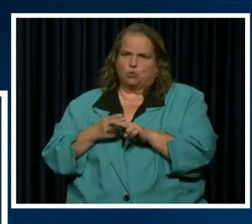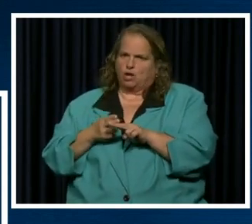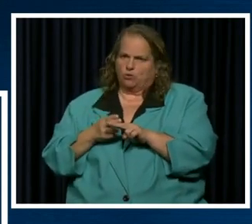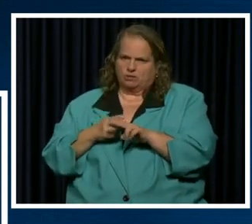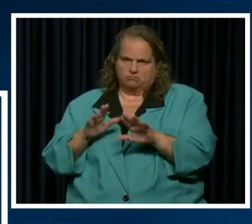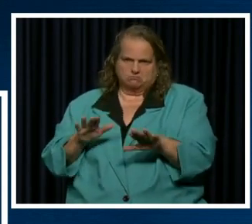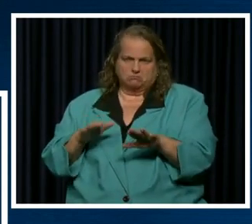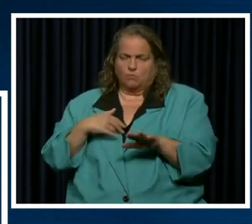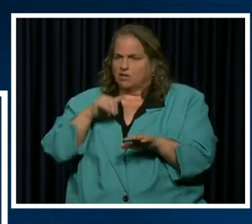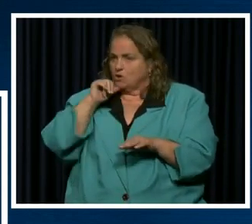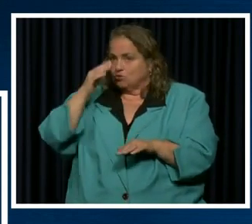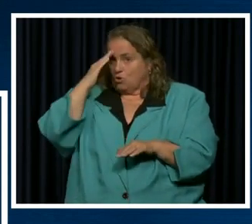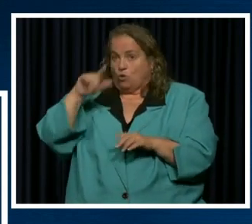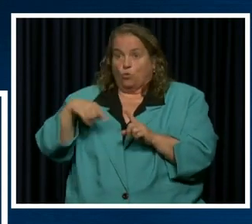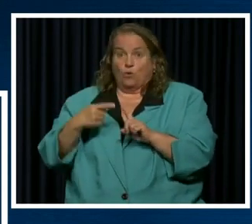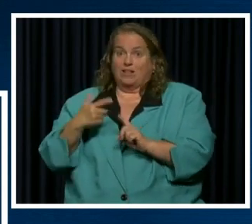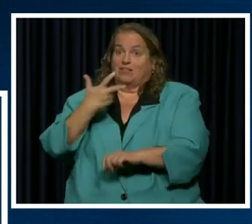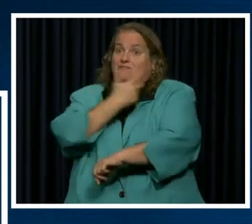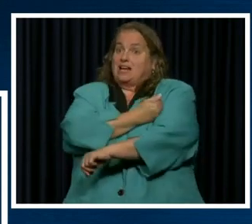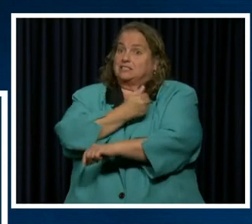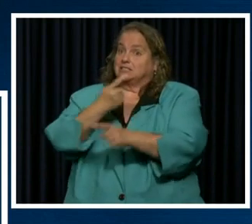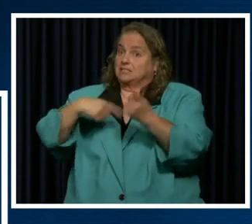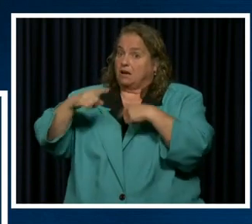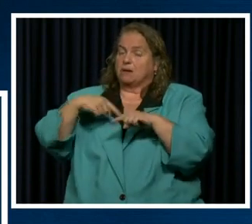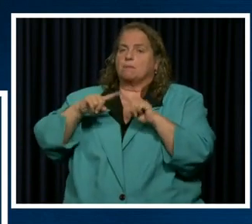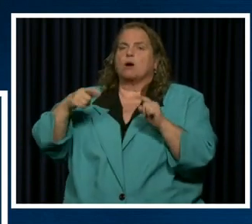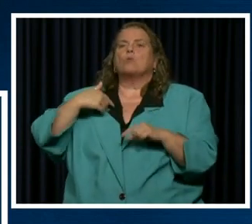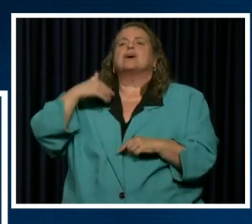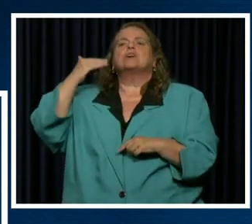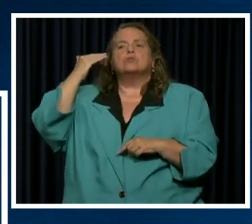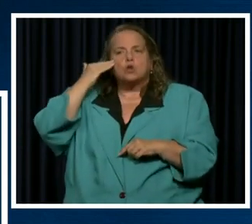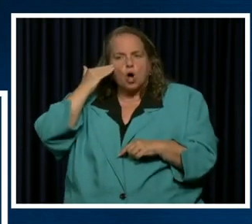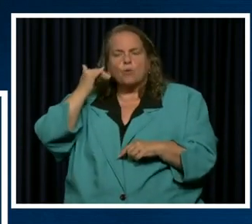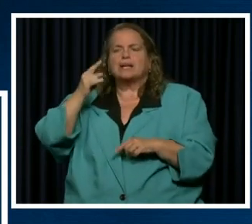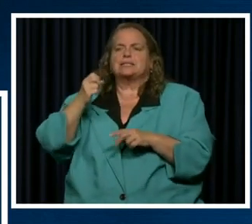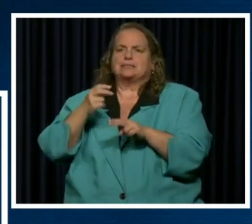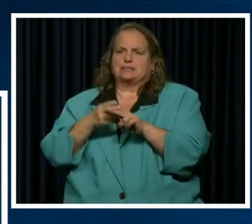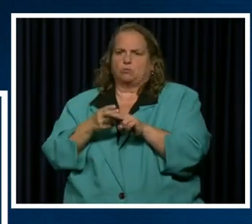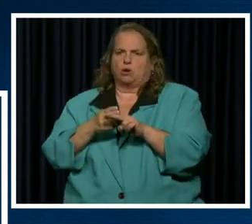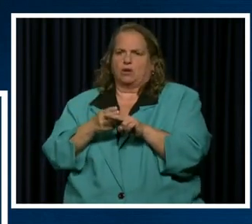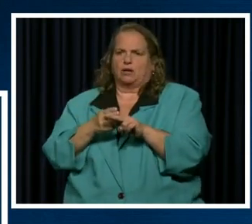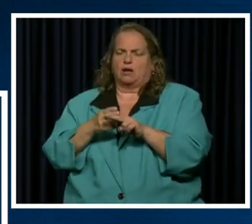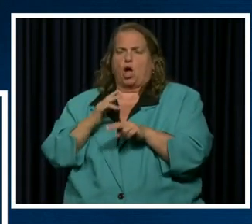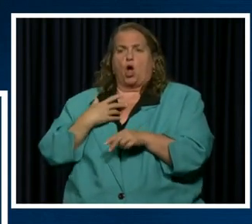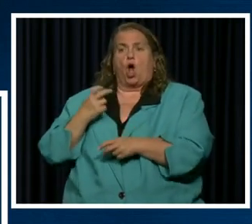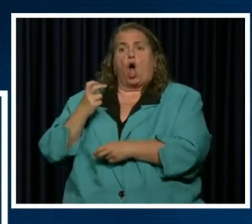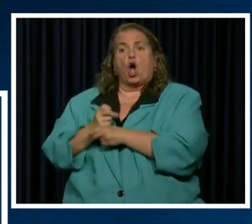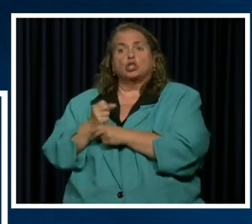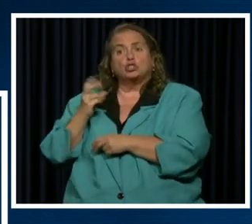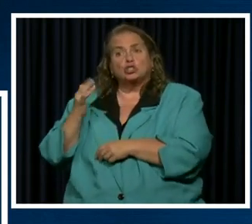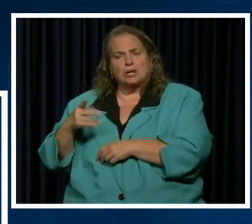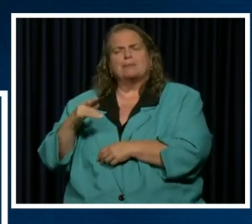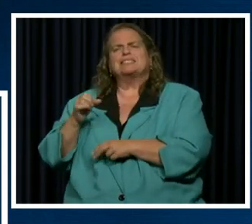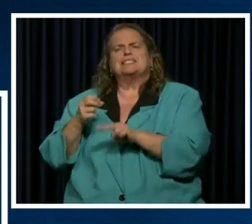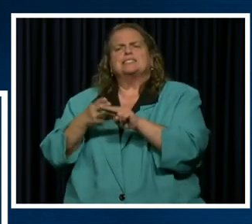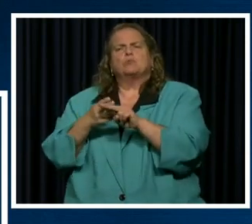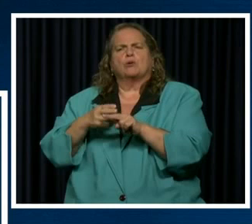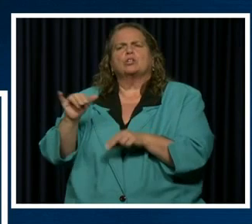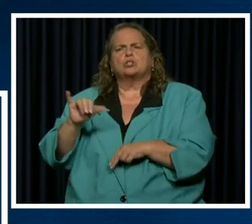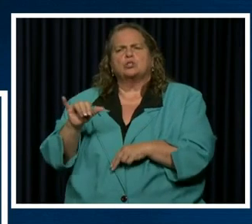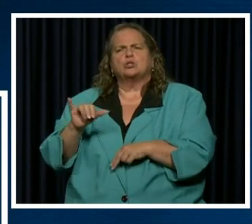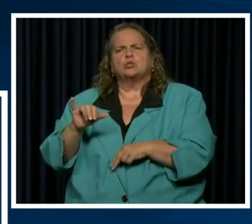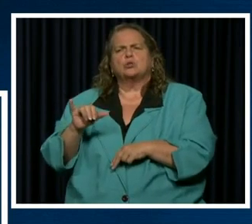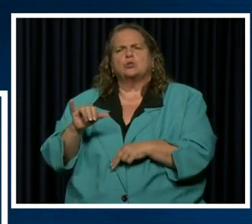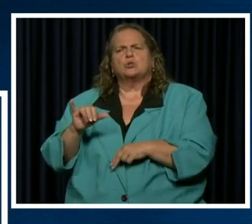We don't know exactly when the vaccine is coming, but we know it's temporary and our hardship is temporary too. We have